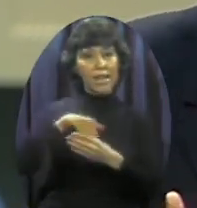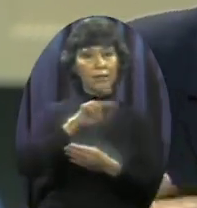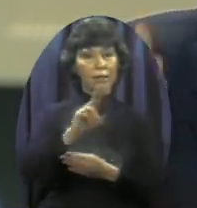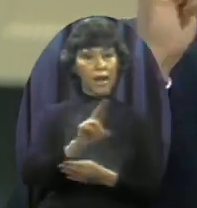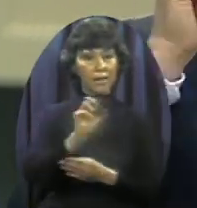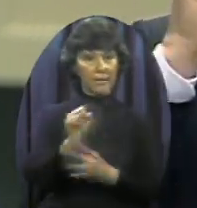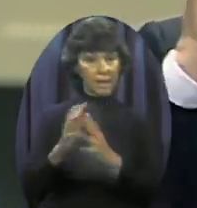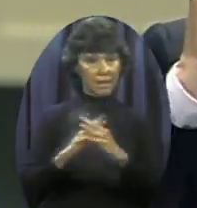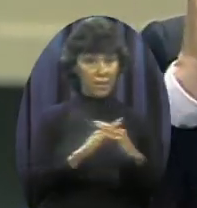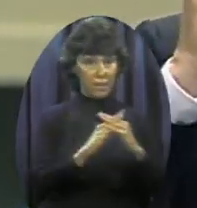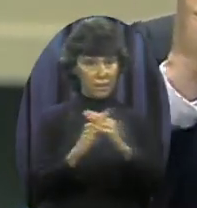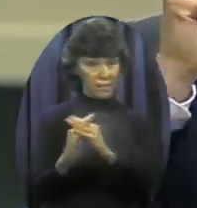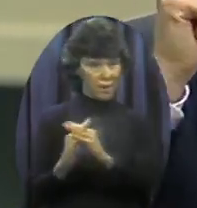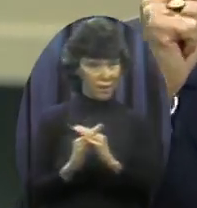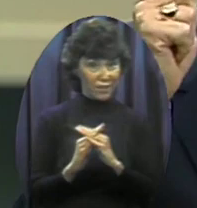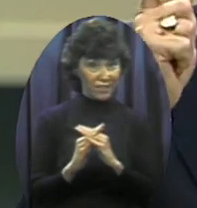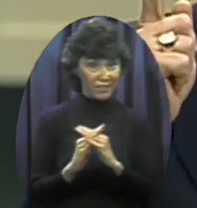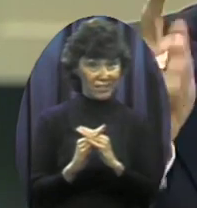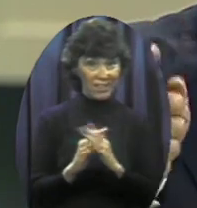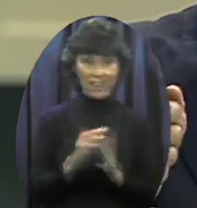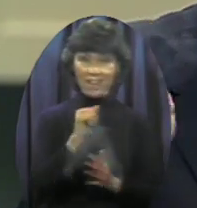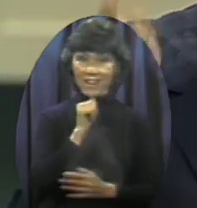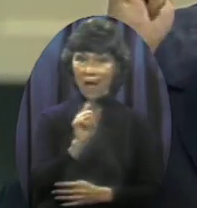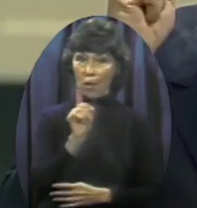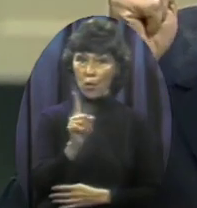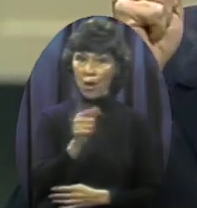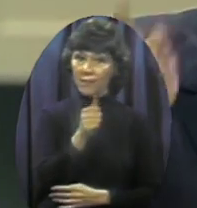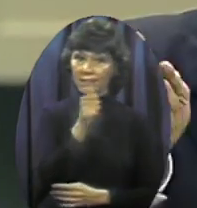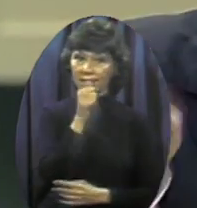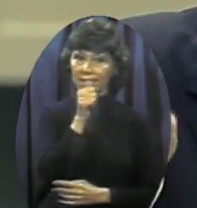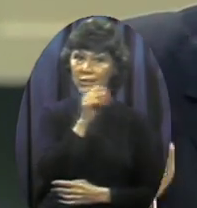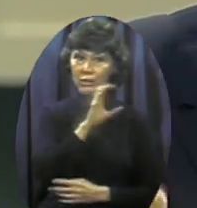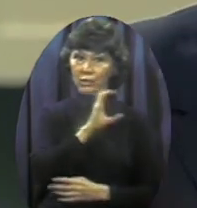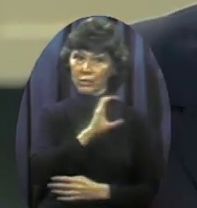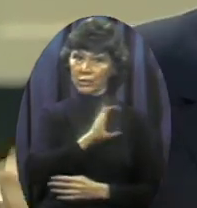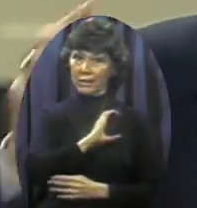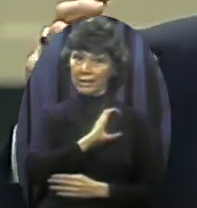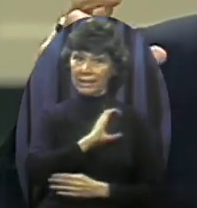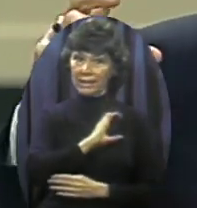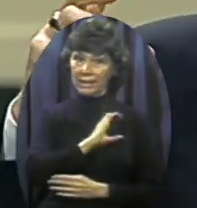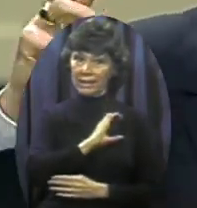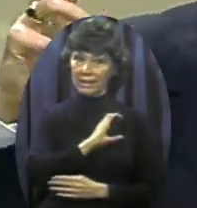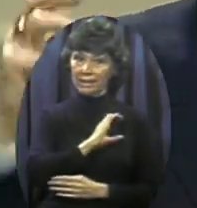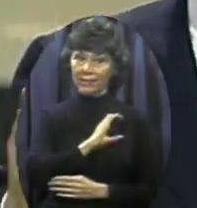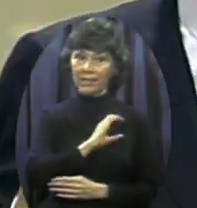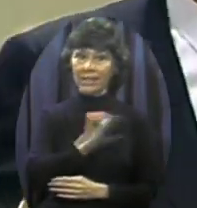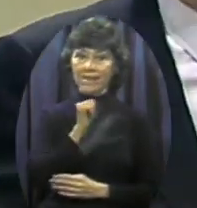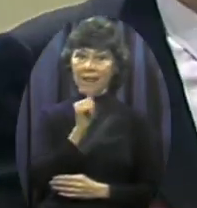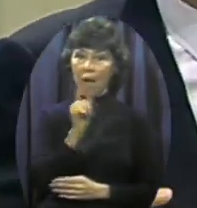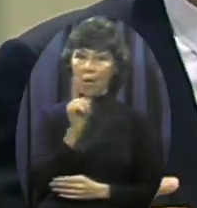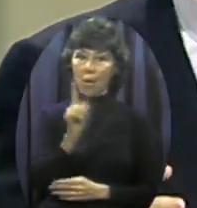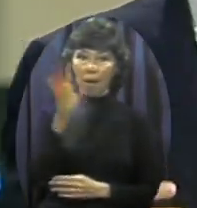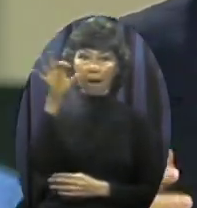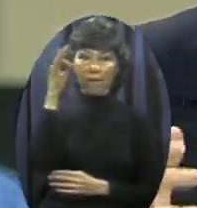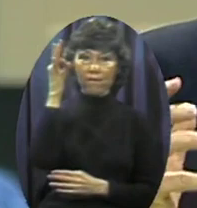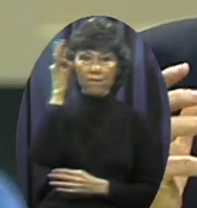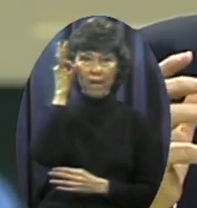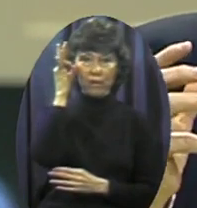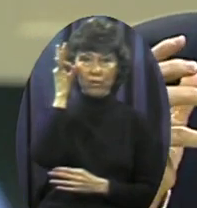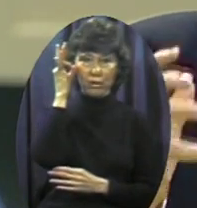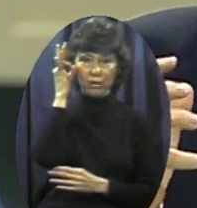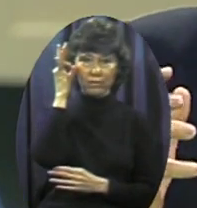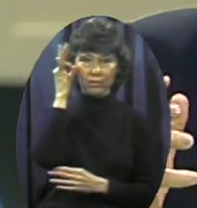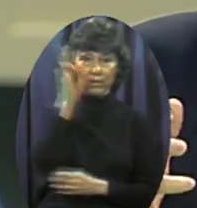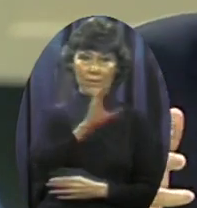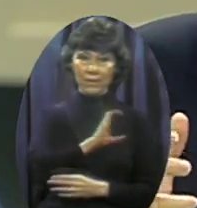There is not one KGB agent or CIA agent Or federal or local official Inside